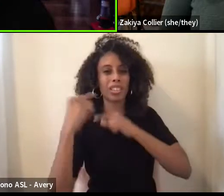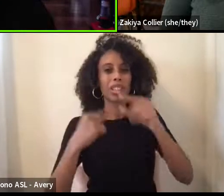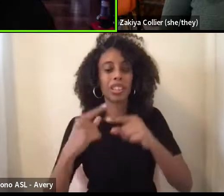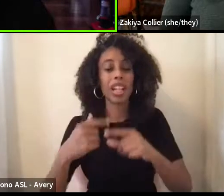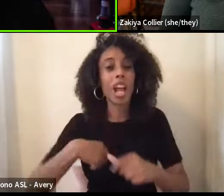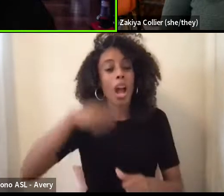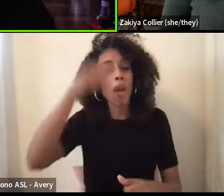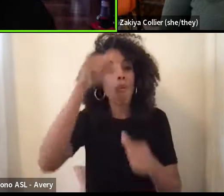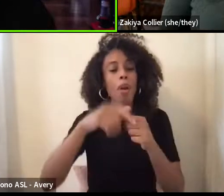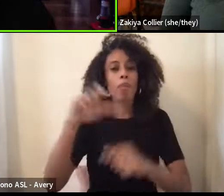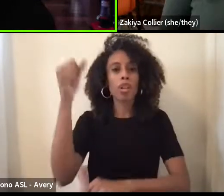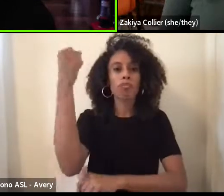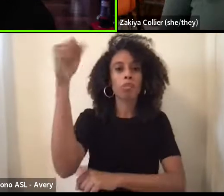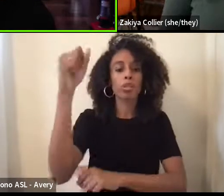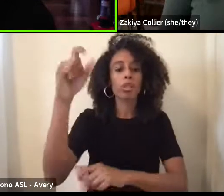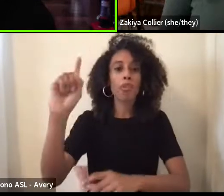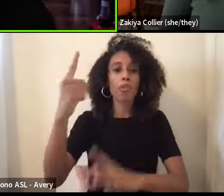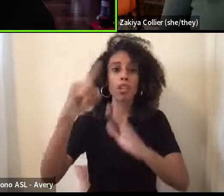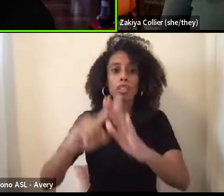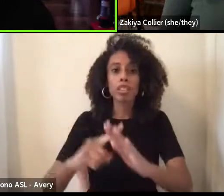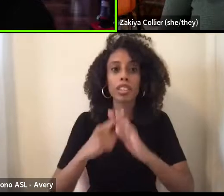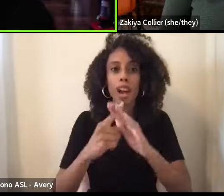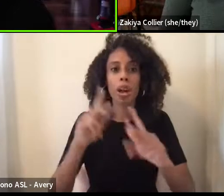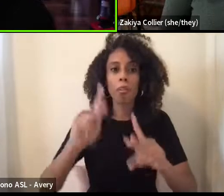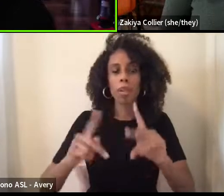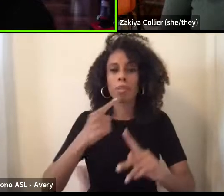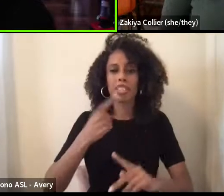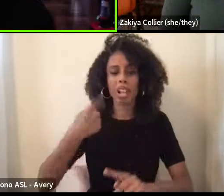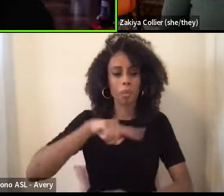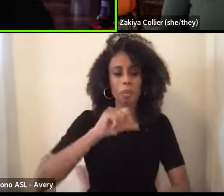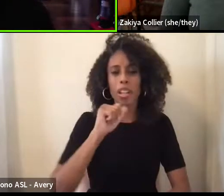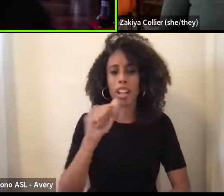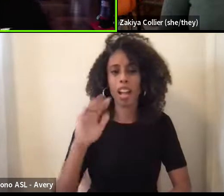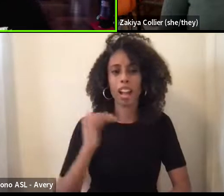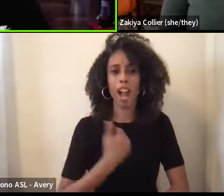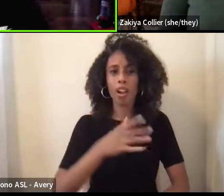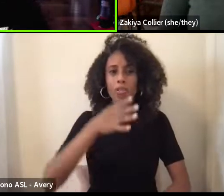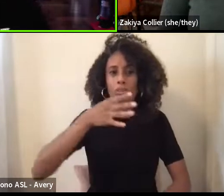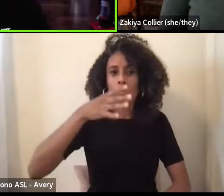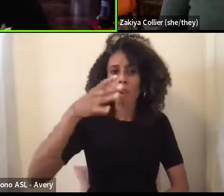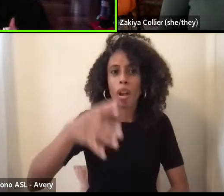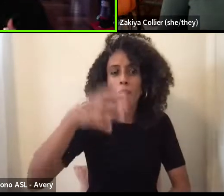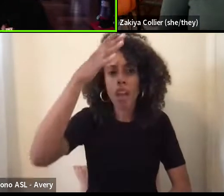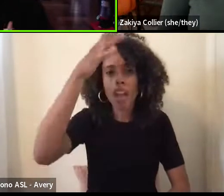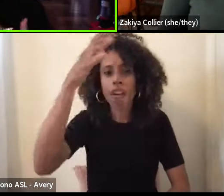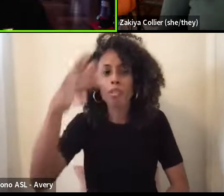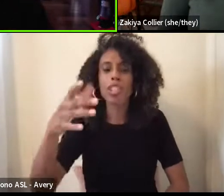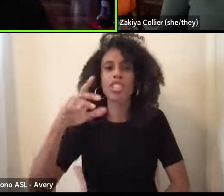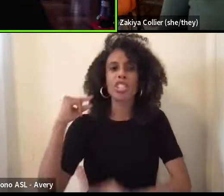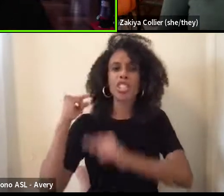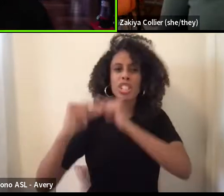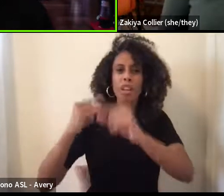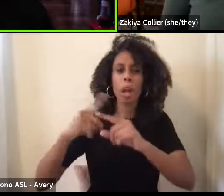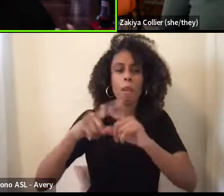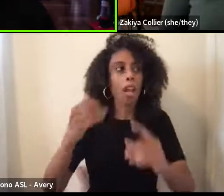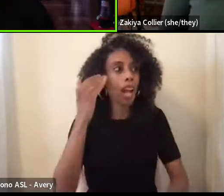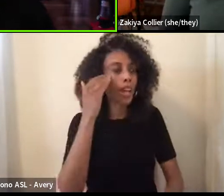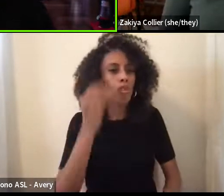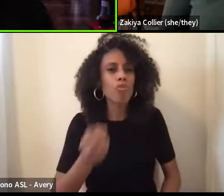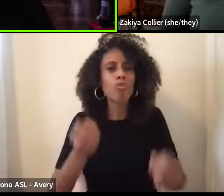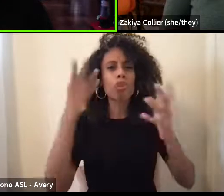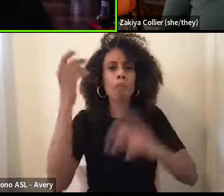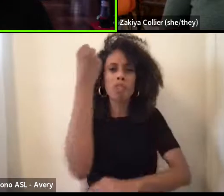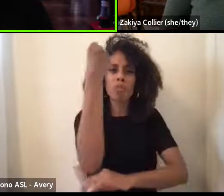first started and people were like, we not our grandparents generation. But I knew so much about the resistance of my